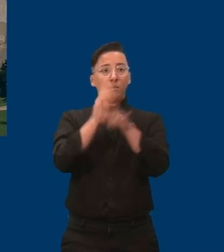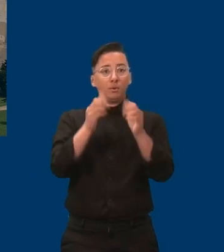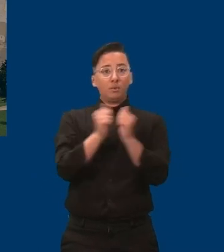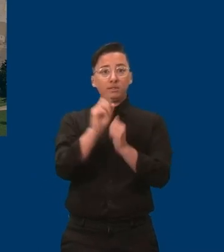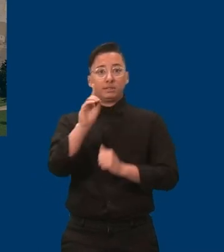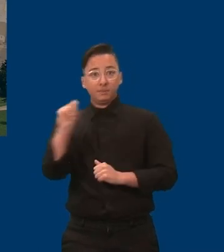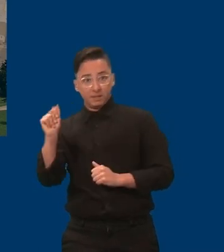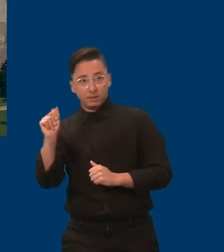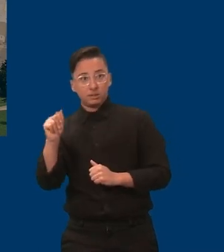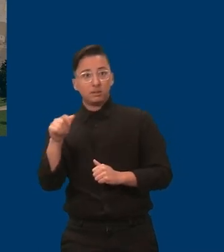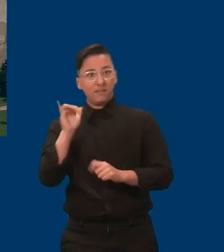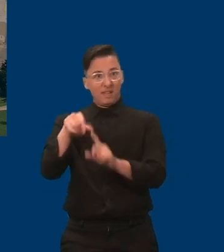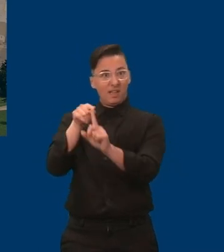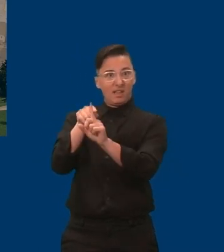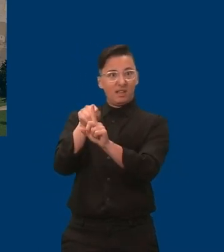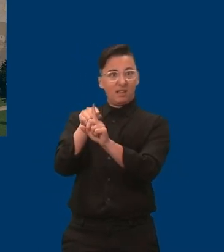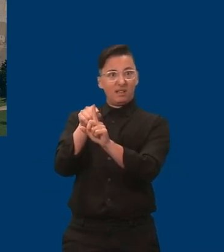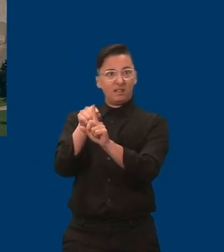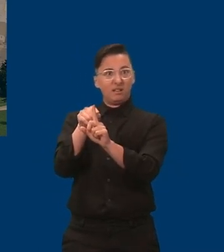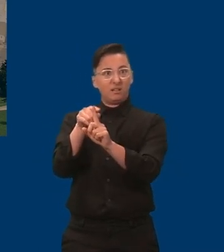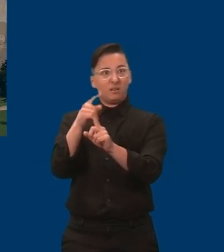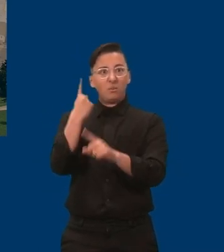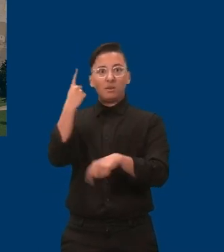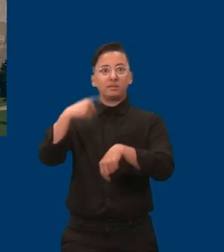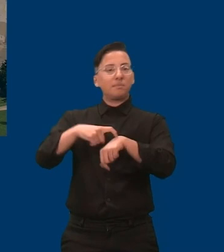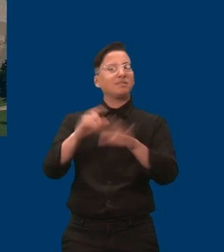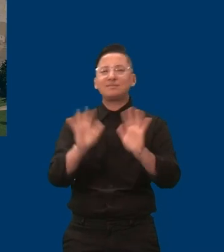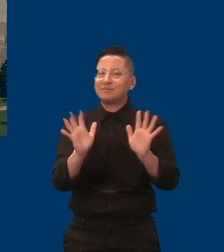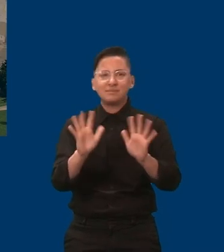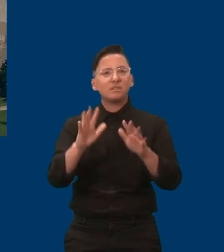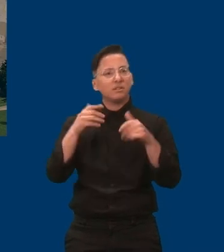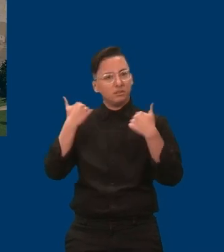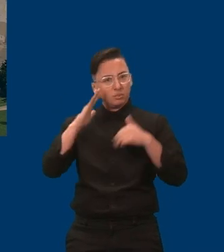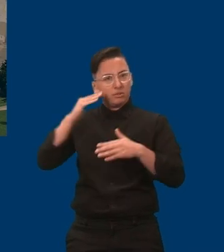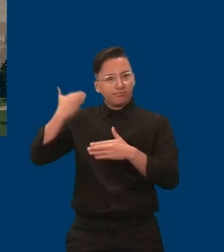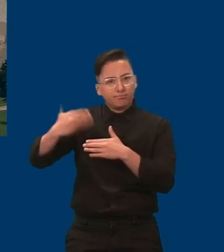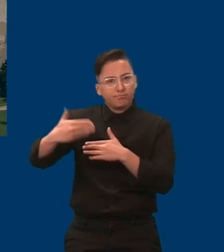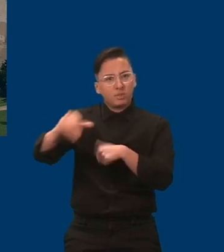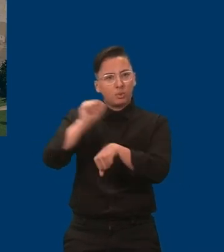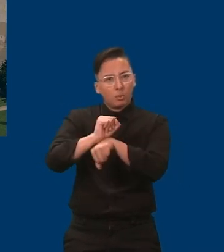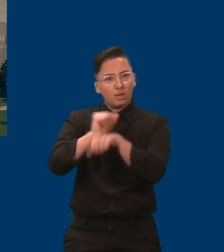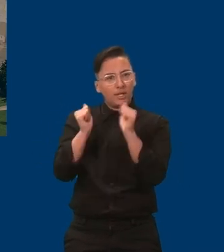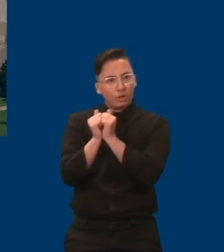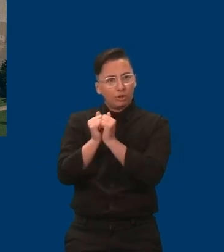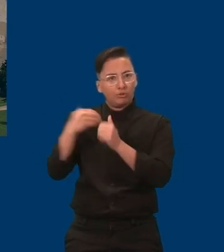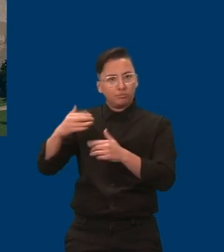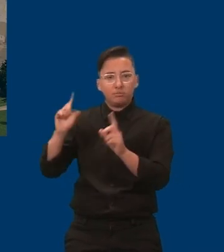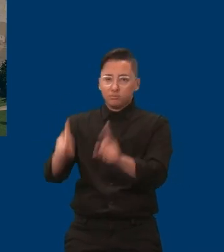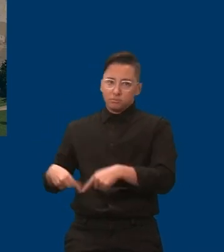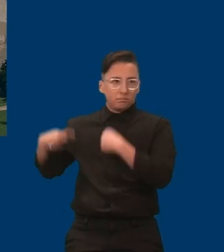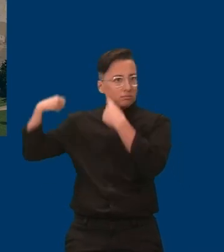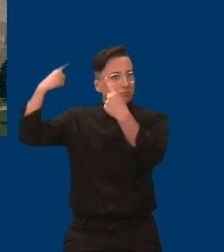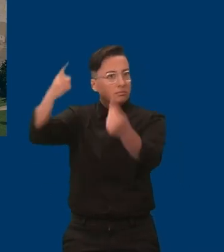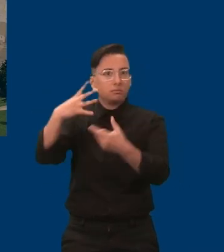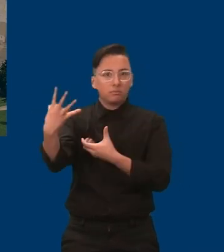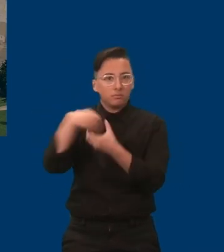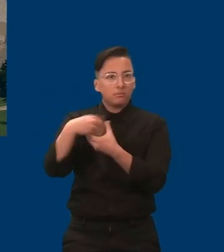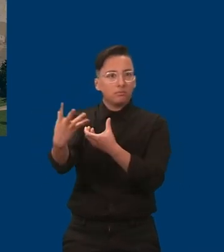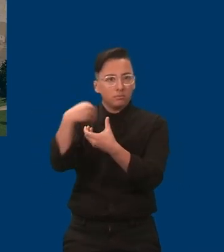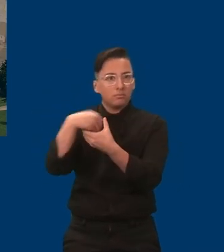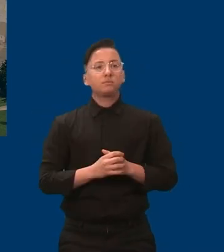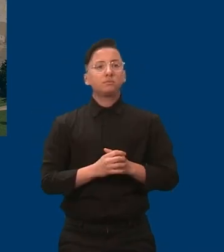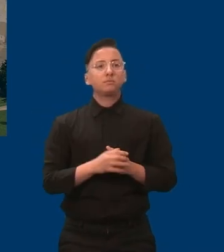of years of work from dozens of stakeholders from across the state. Policymaking is neither easy nor